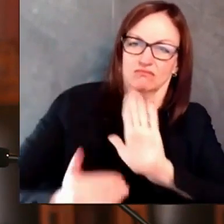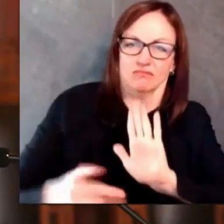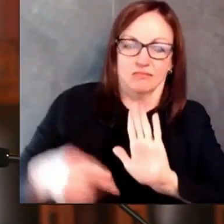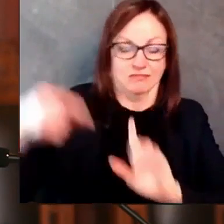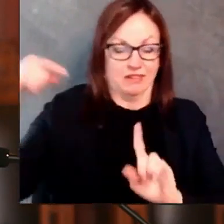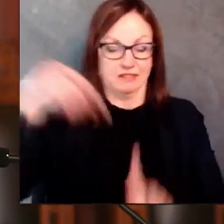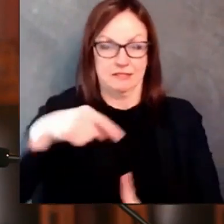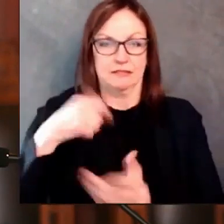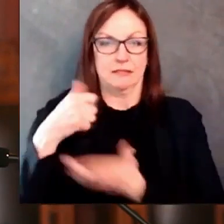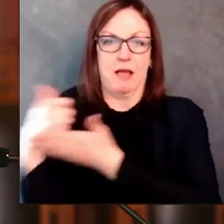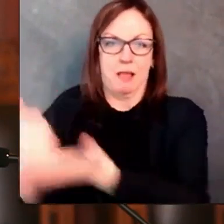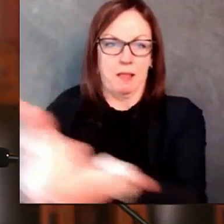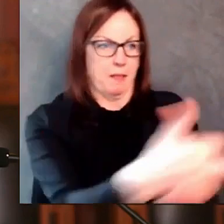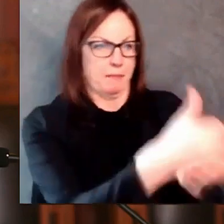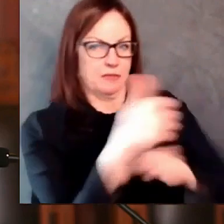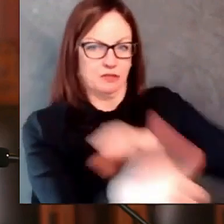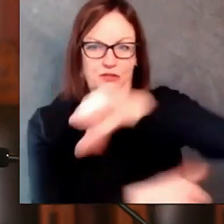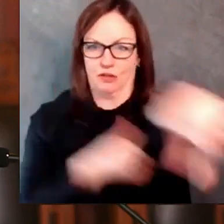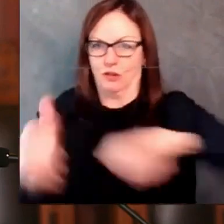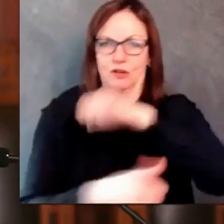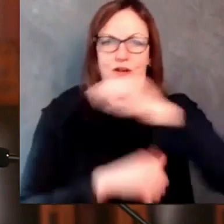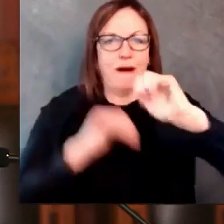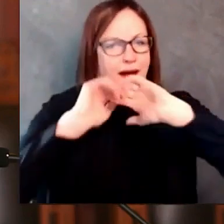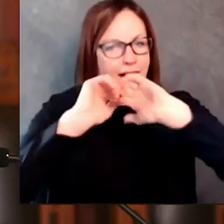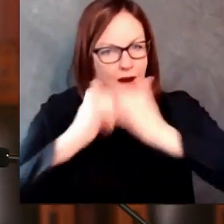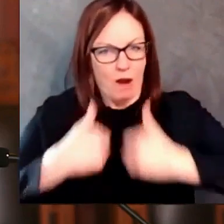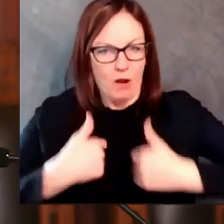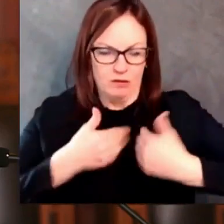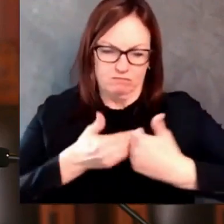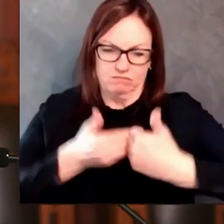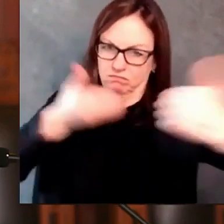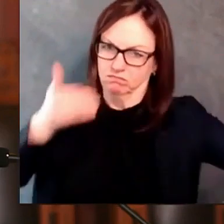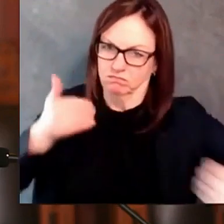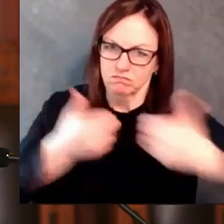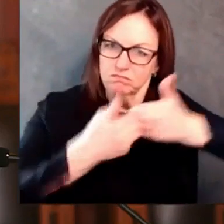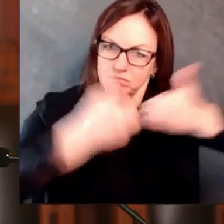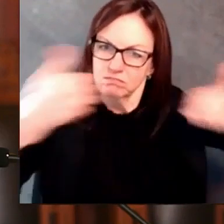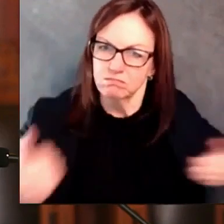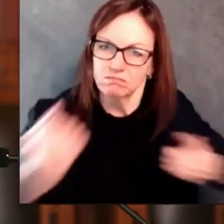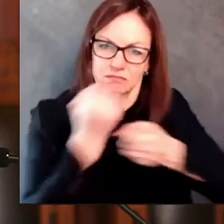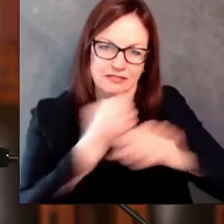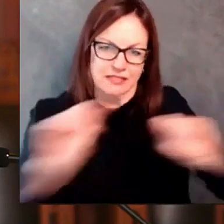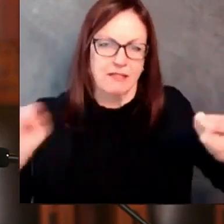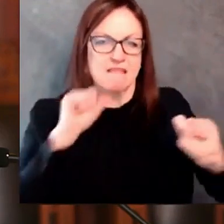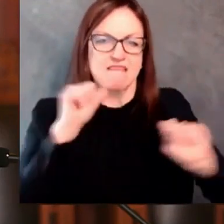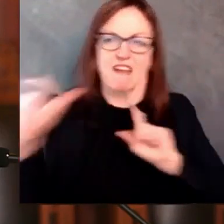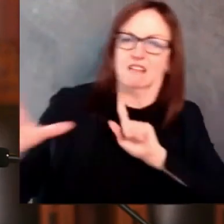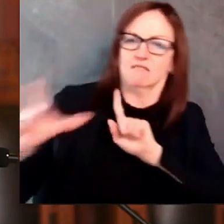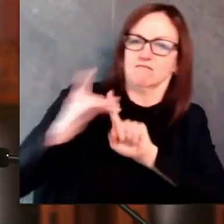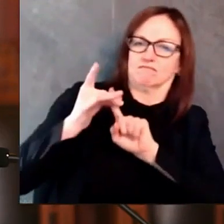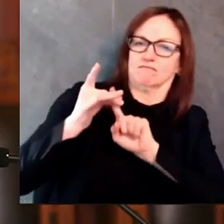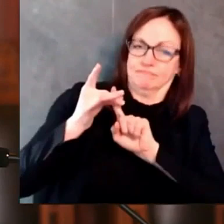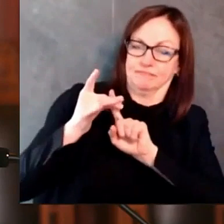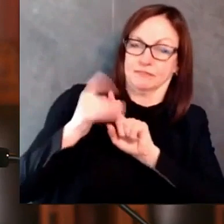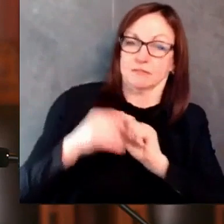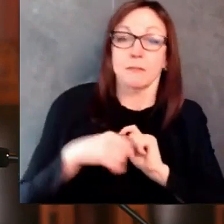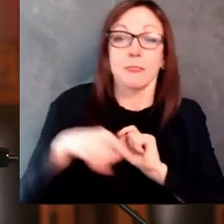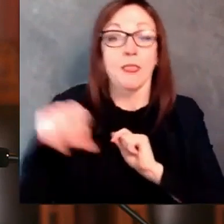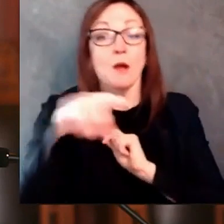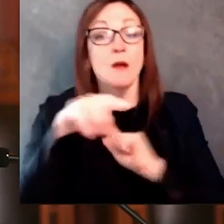Surveillance Dashboard, another tool in our statewide effort to understand the prevalence of the COVID-19 virus.